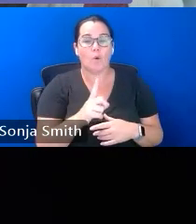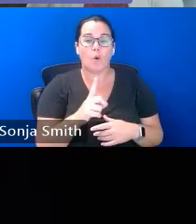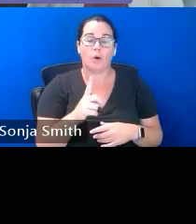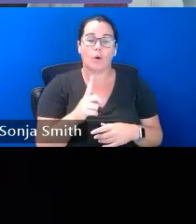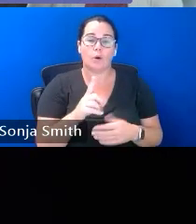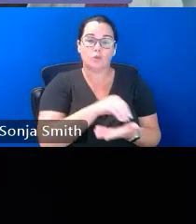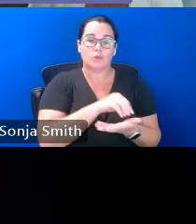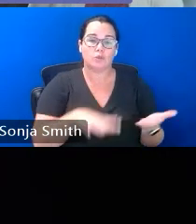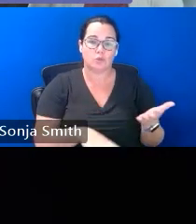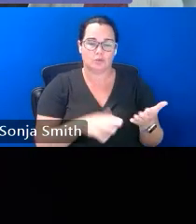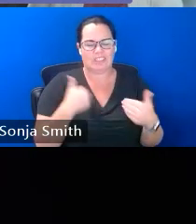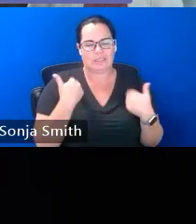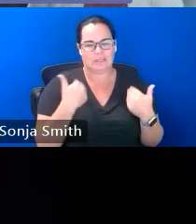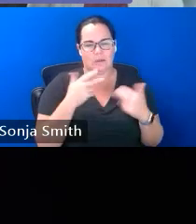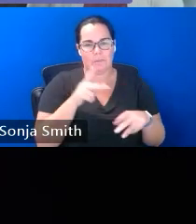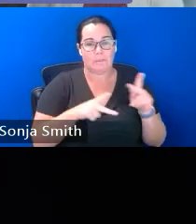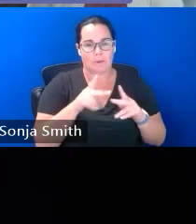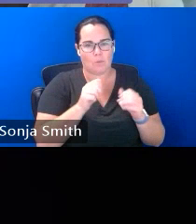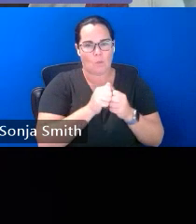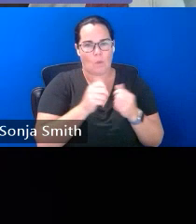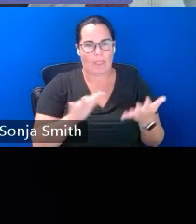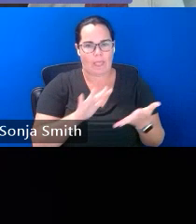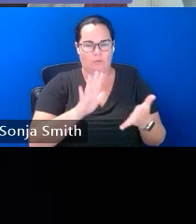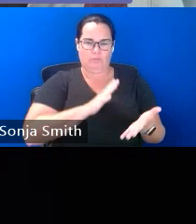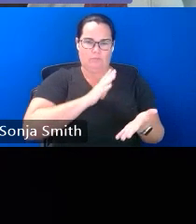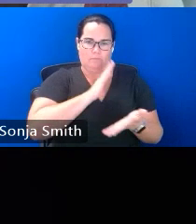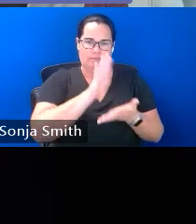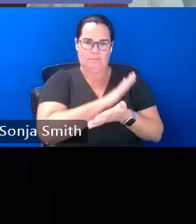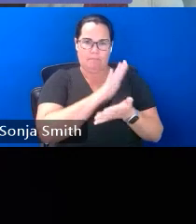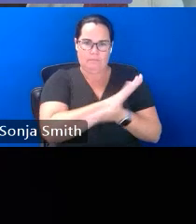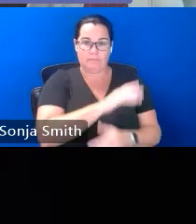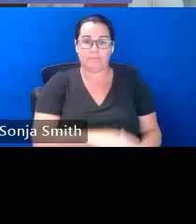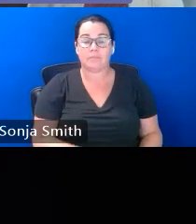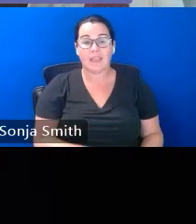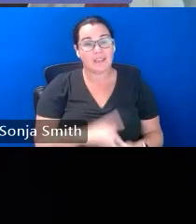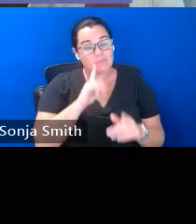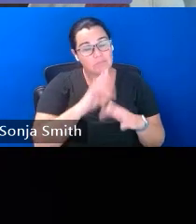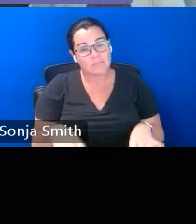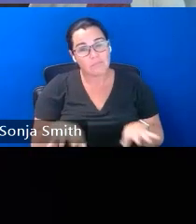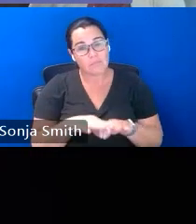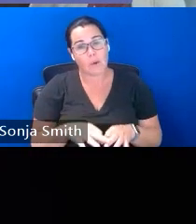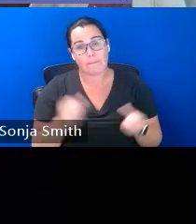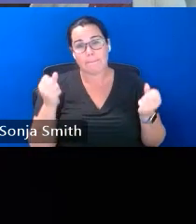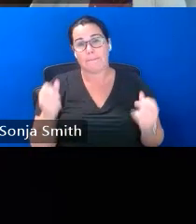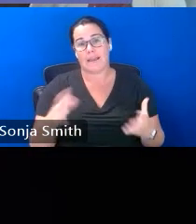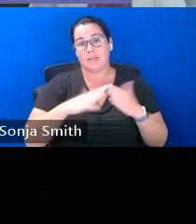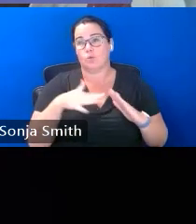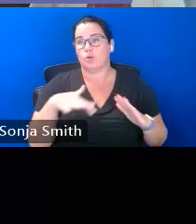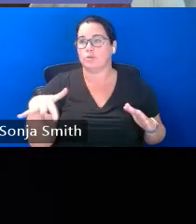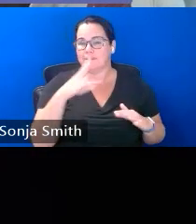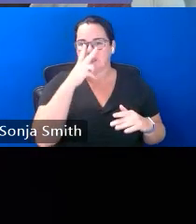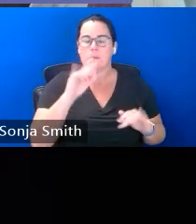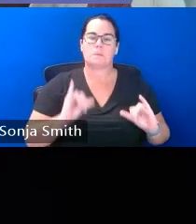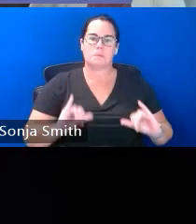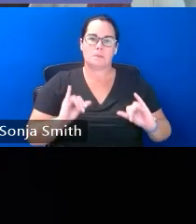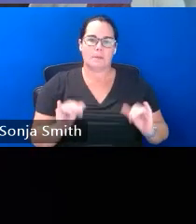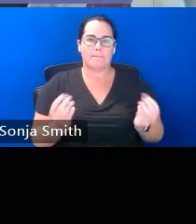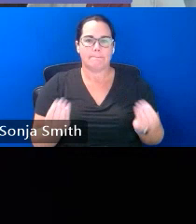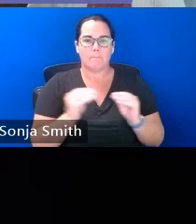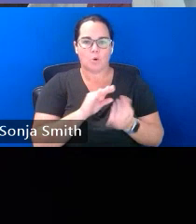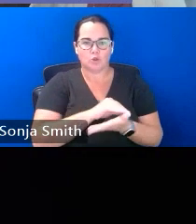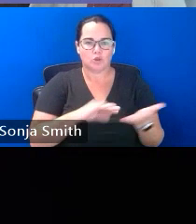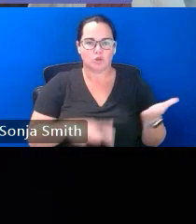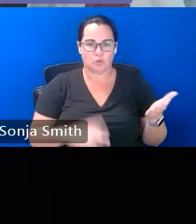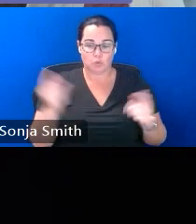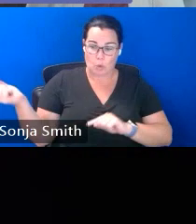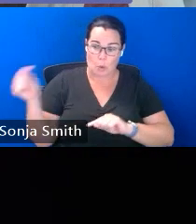is really important because many districts across the country have seen an increase in the numbers of their students who are coming